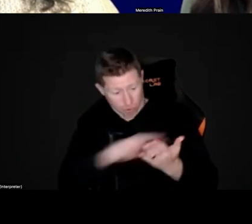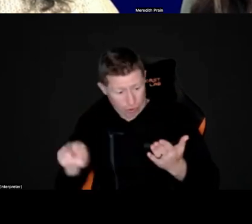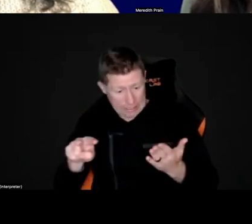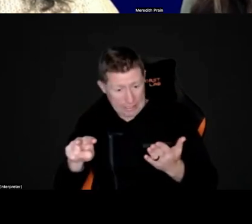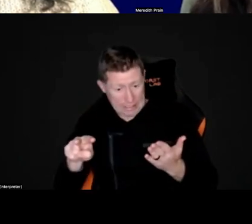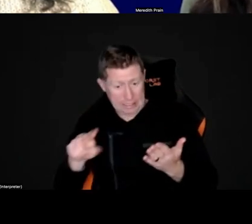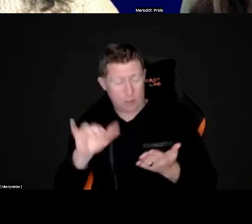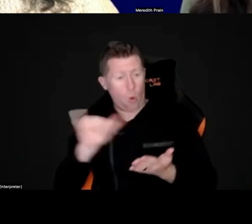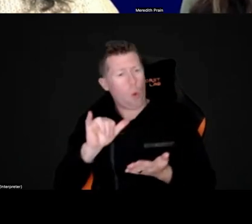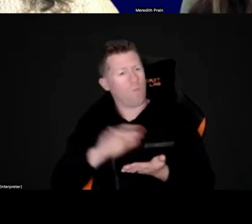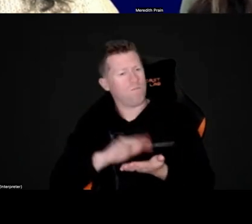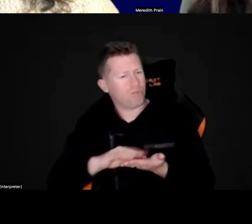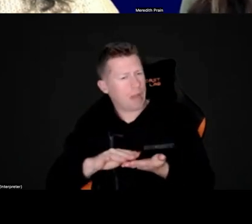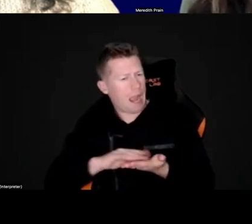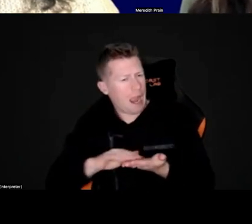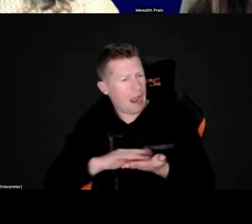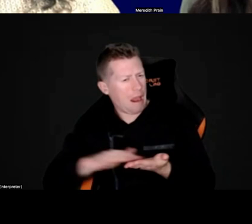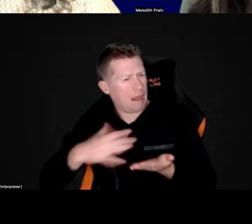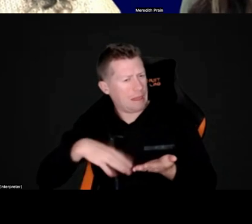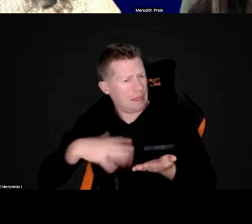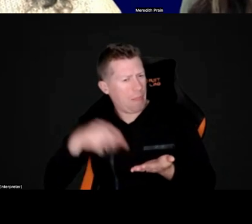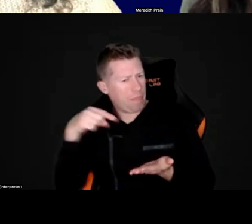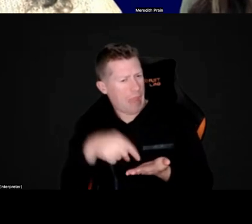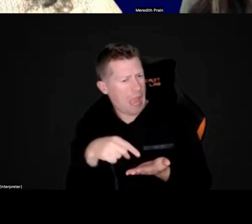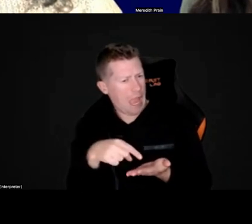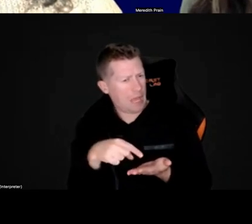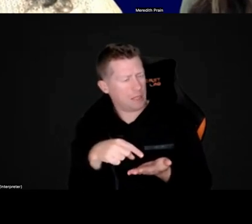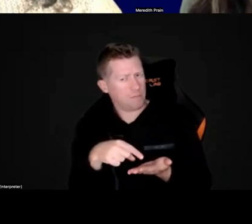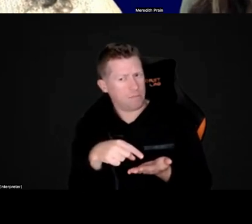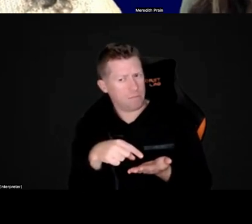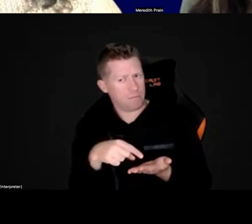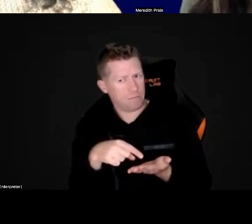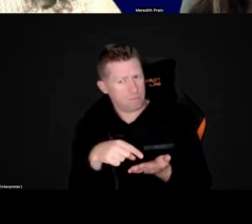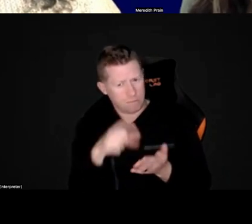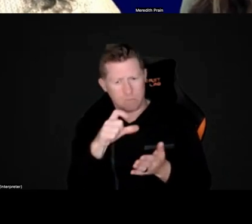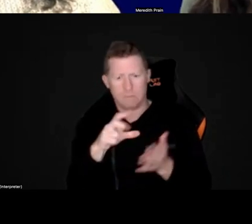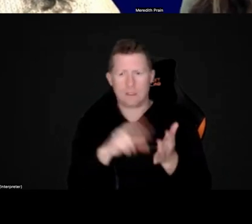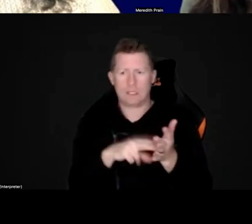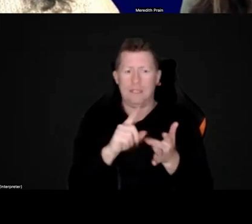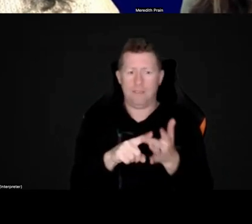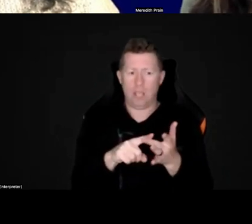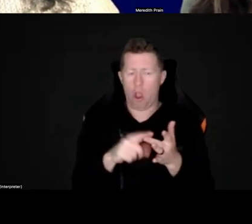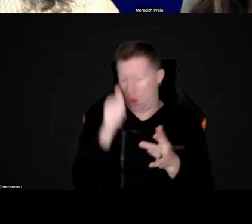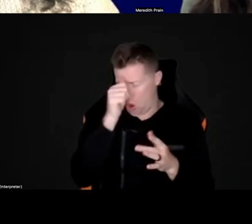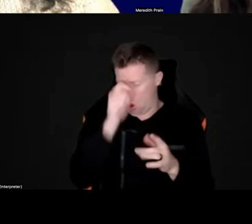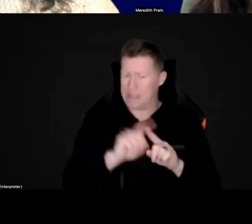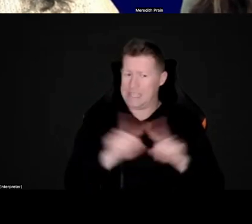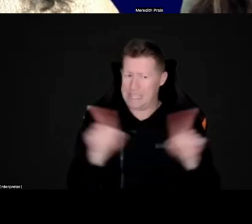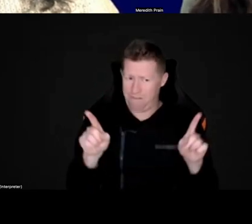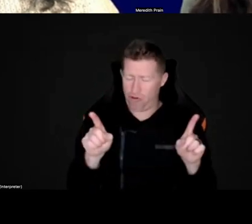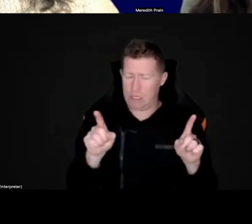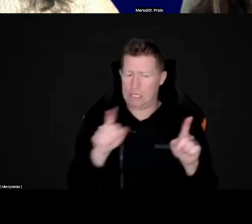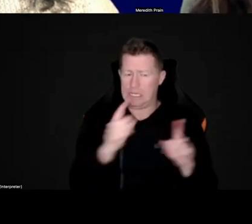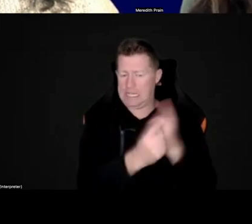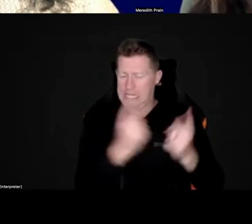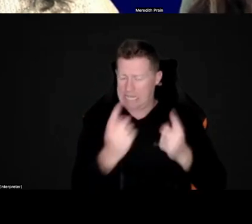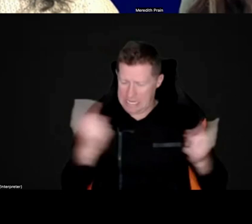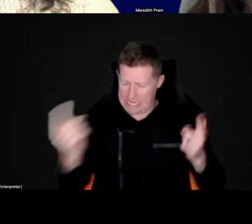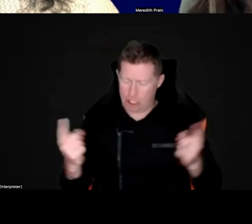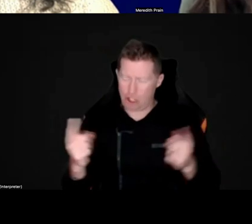if braille is needed. Um, I know that CVI is different per child case,